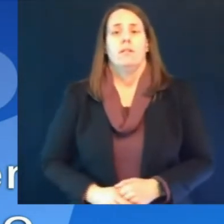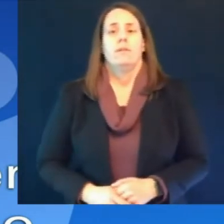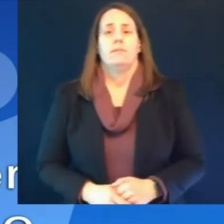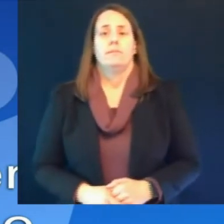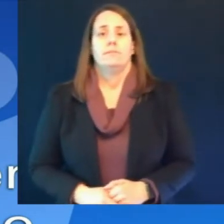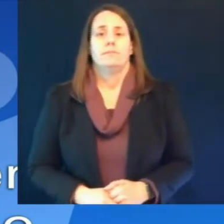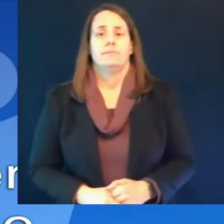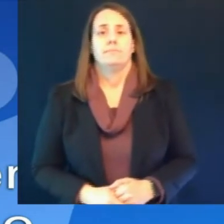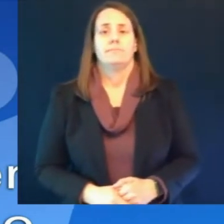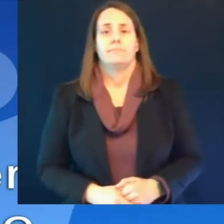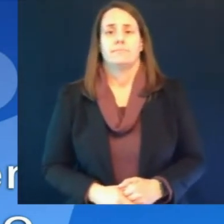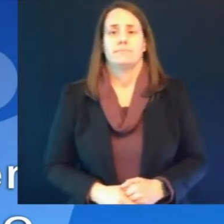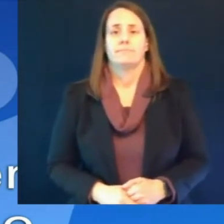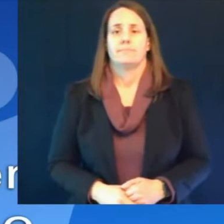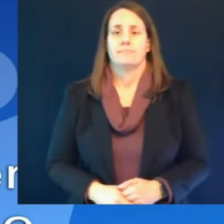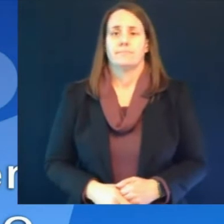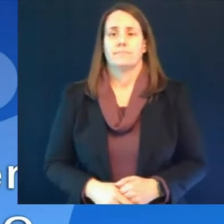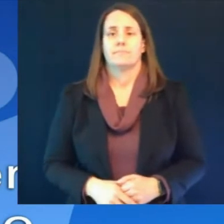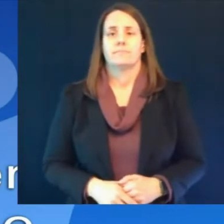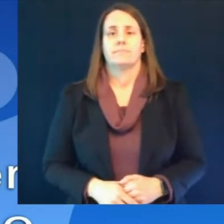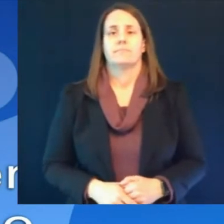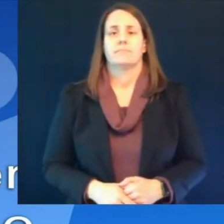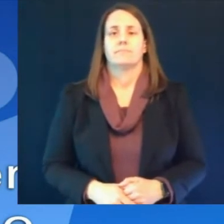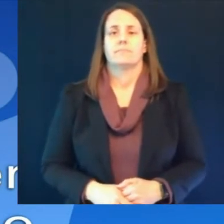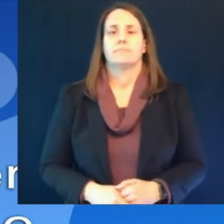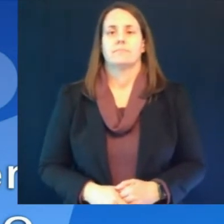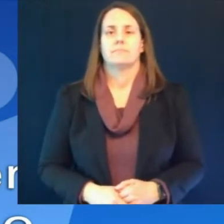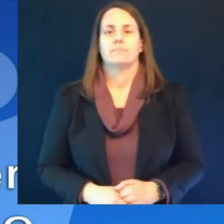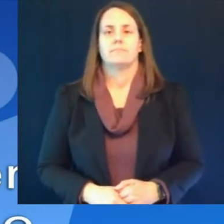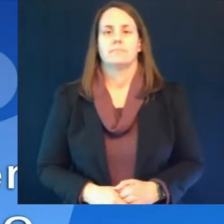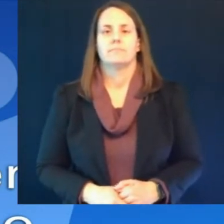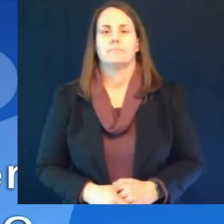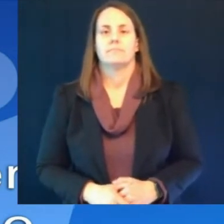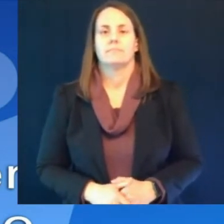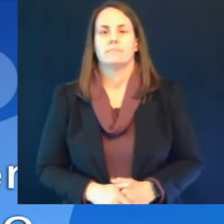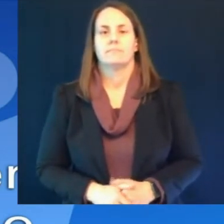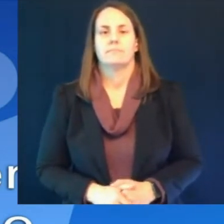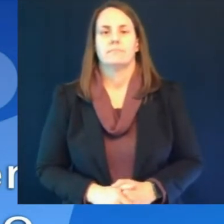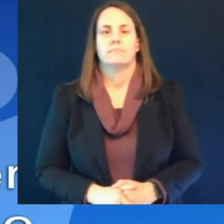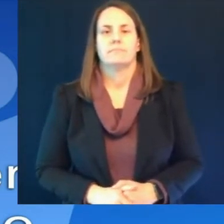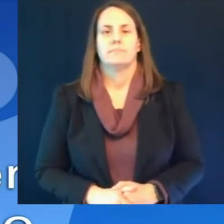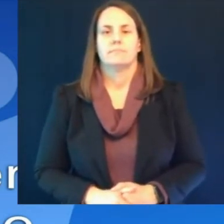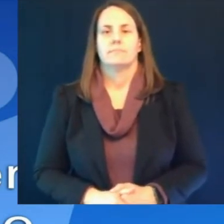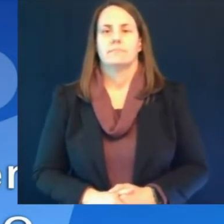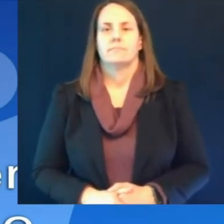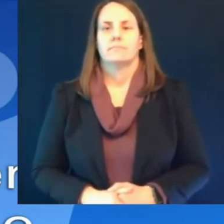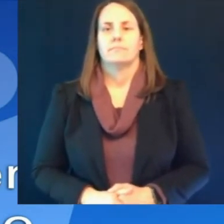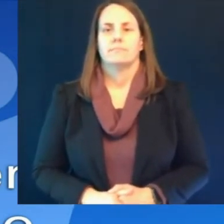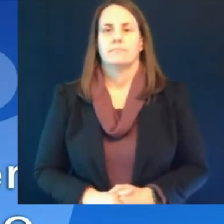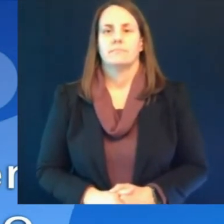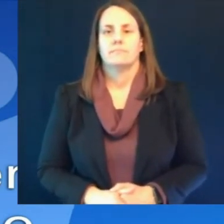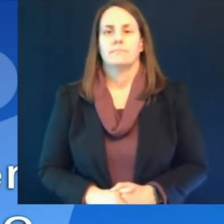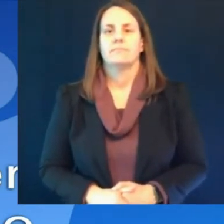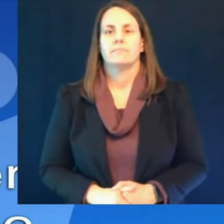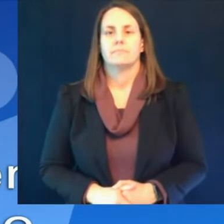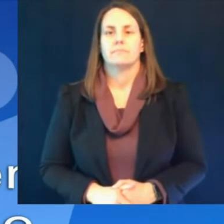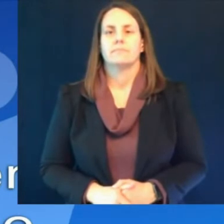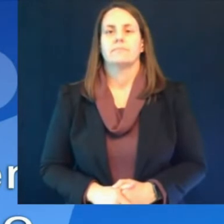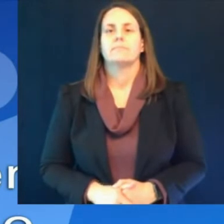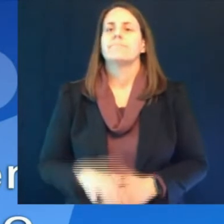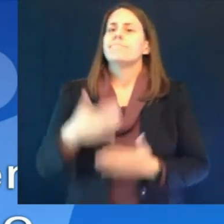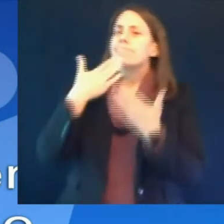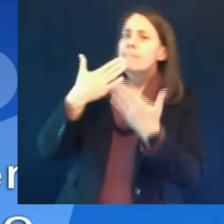radio in green bay rob yeah thanks for taking my question is there concern in the medical